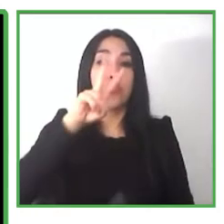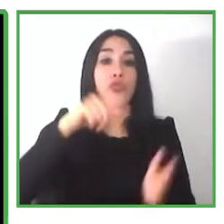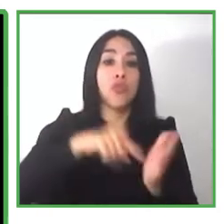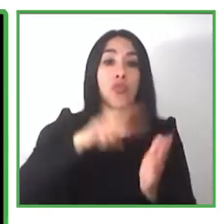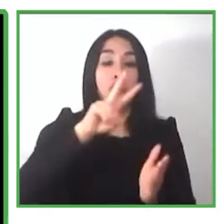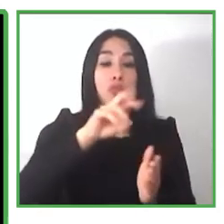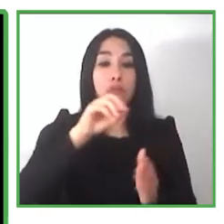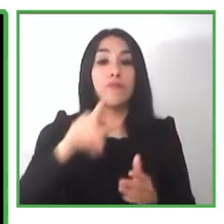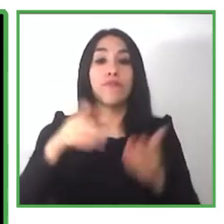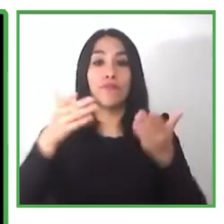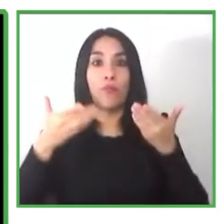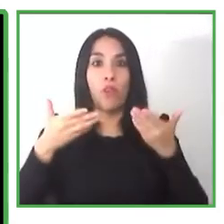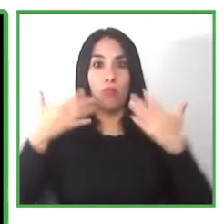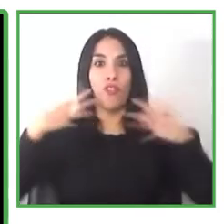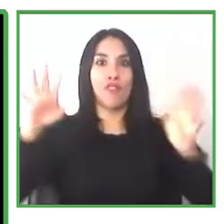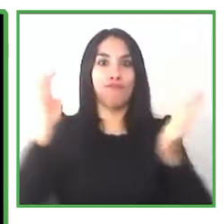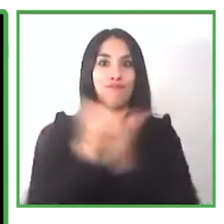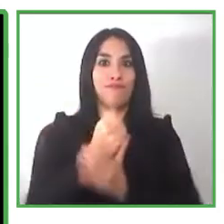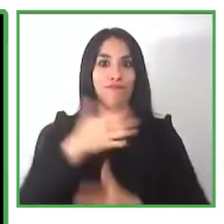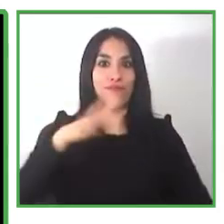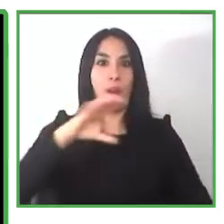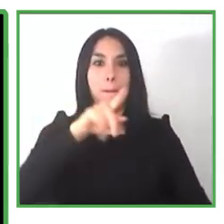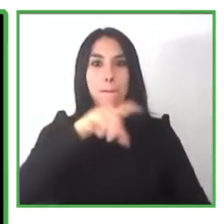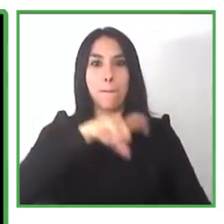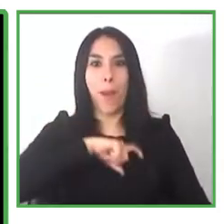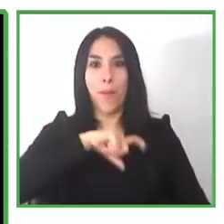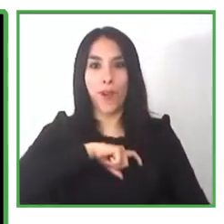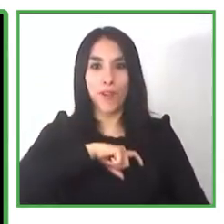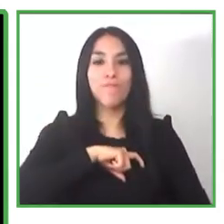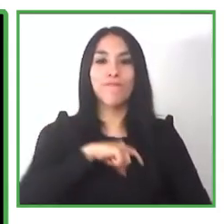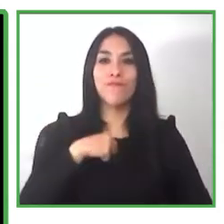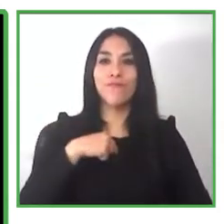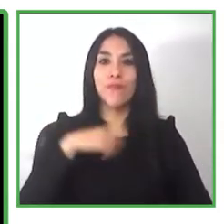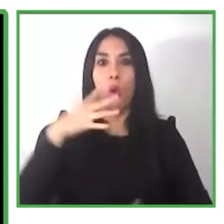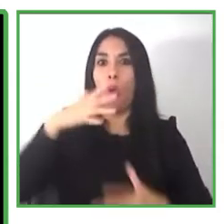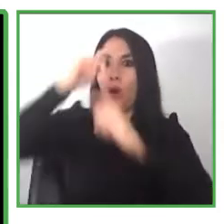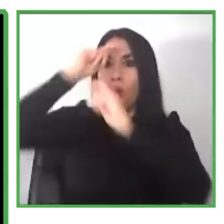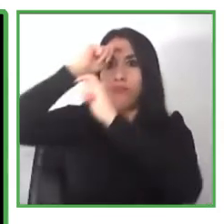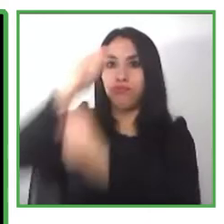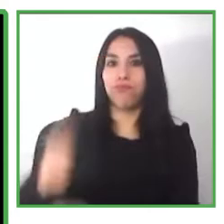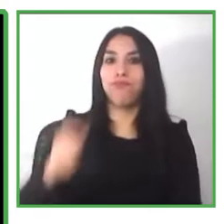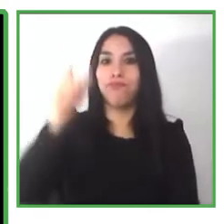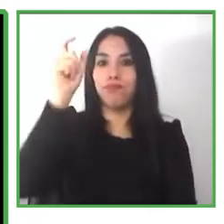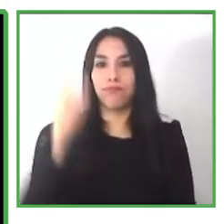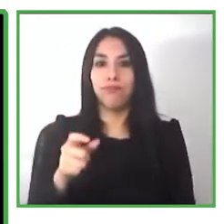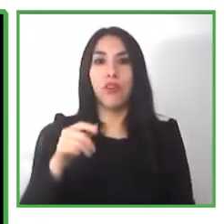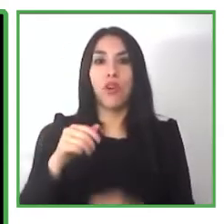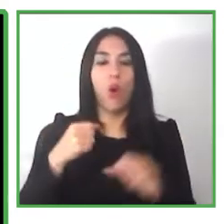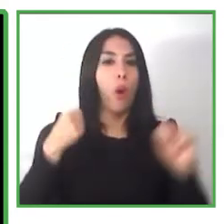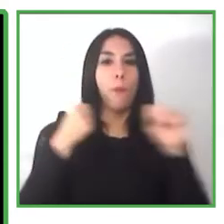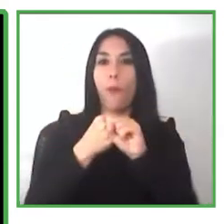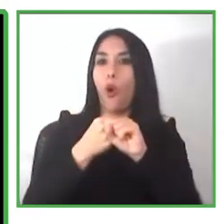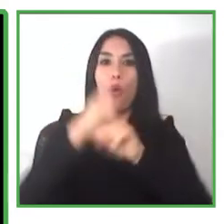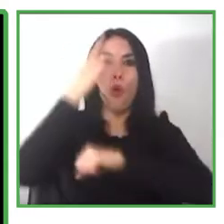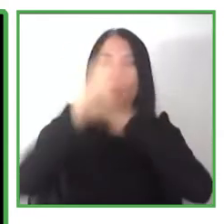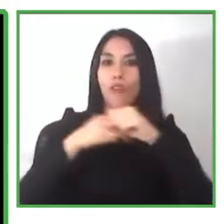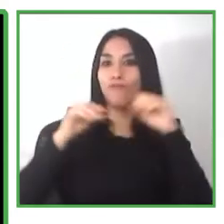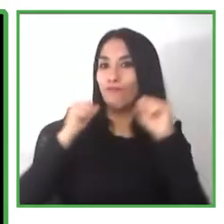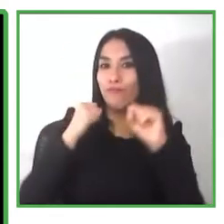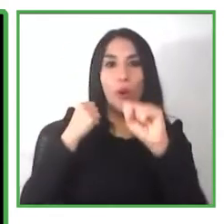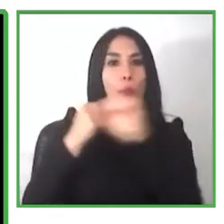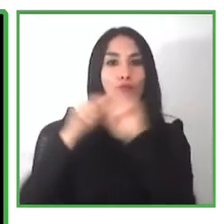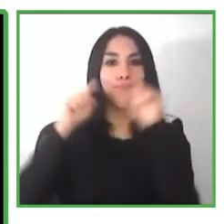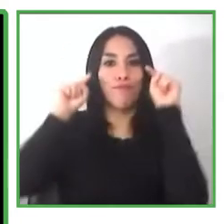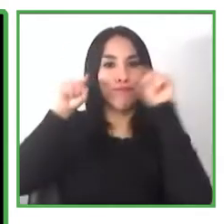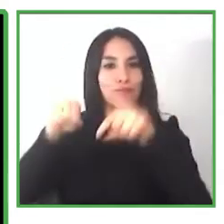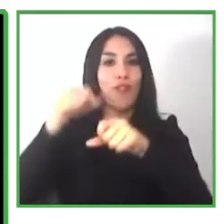work in support of employment in 2021 we were delighted to receive the international award from the zero